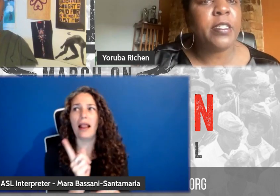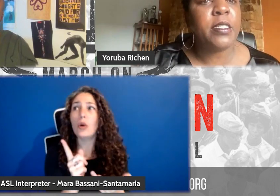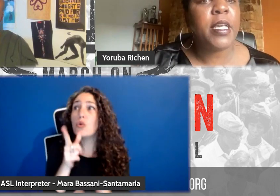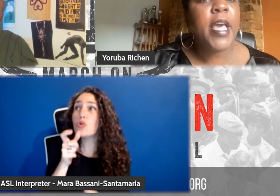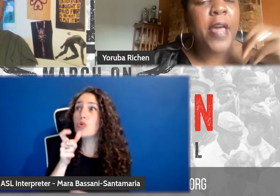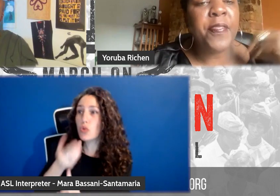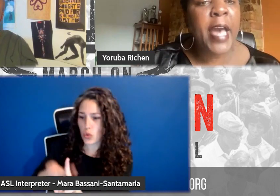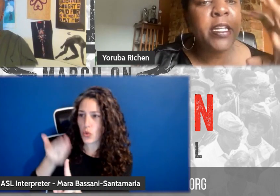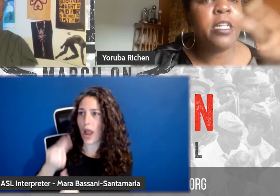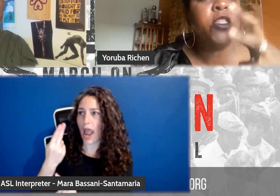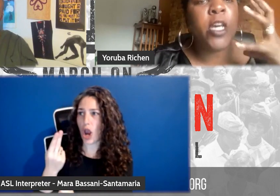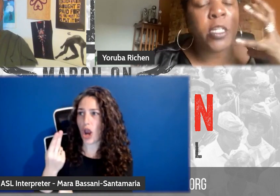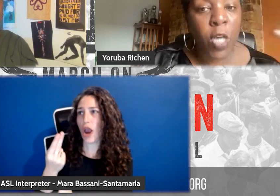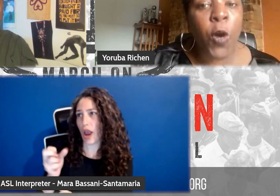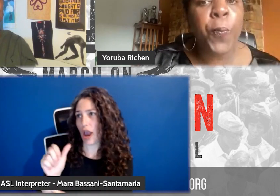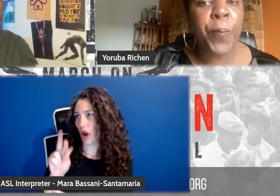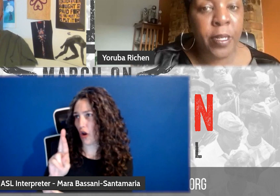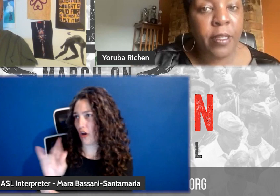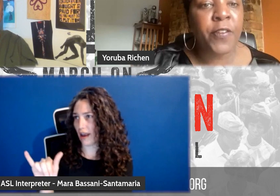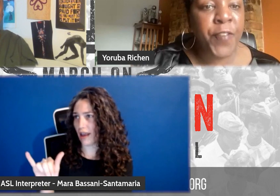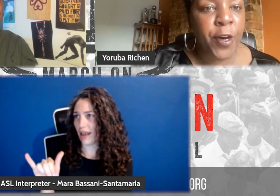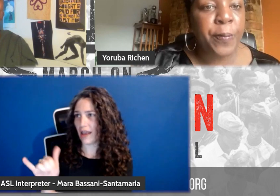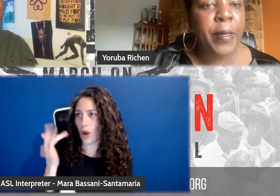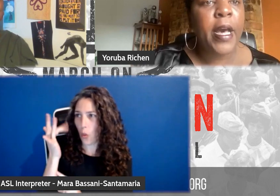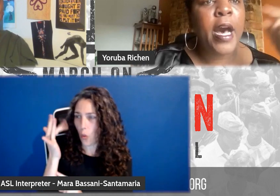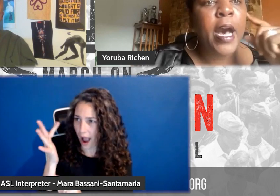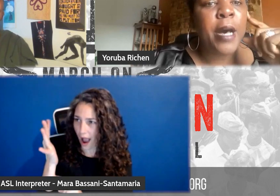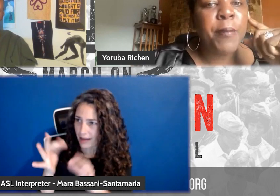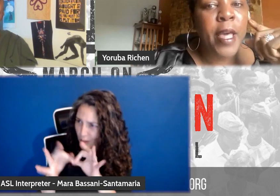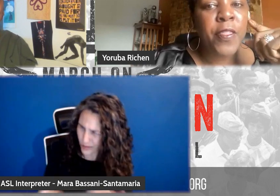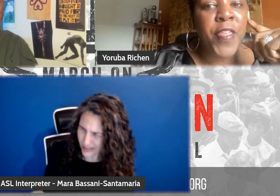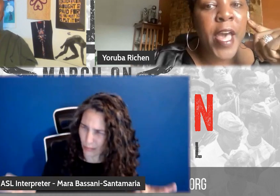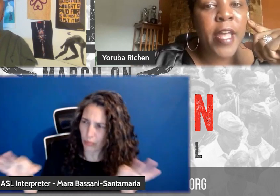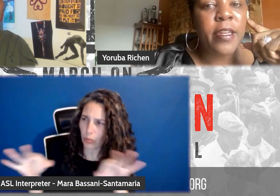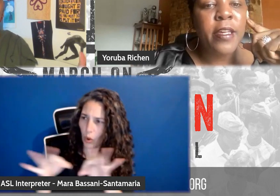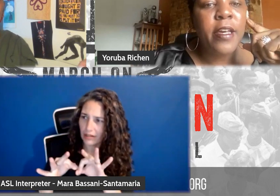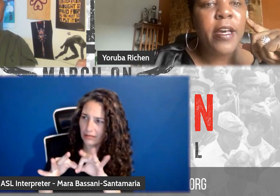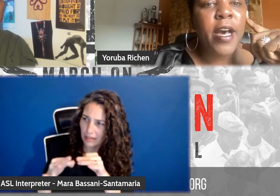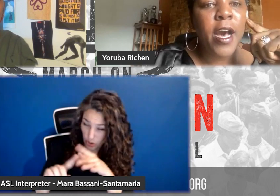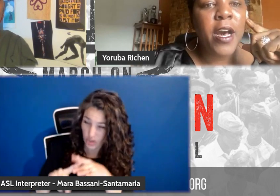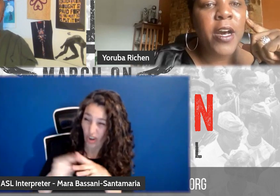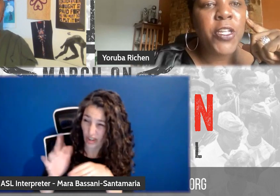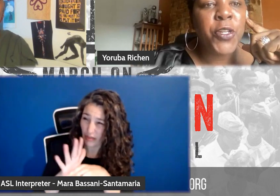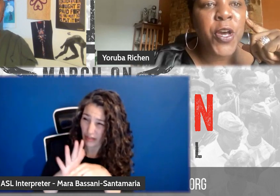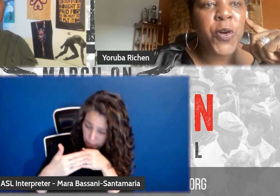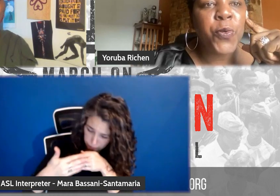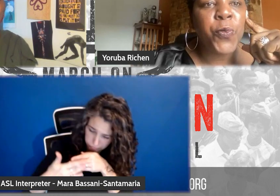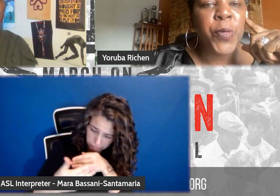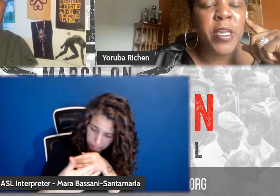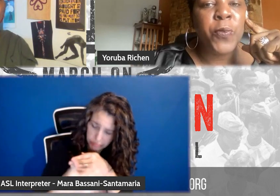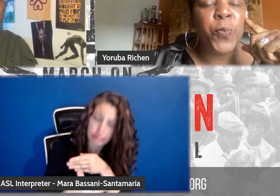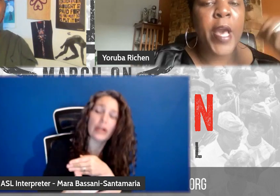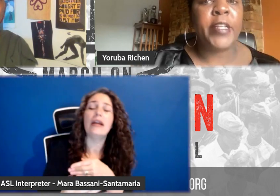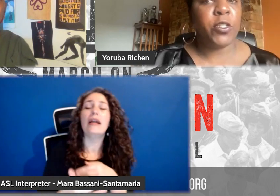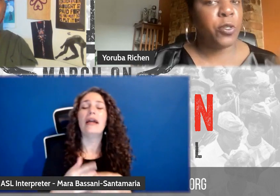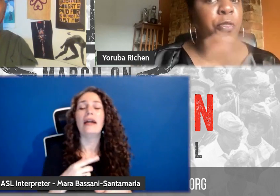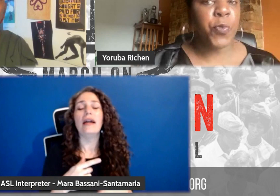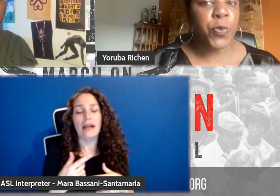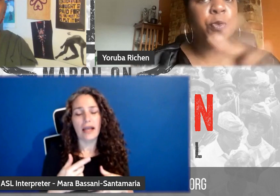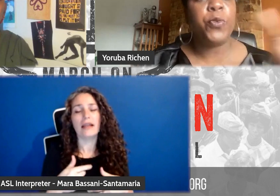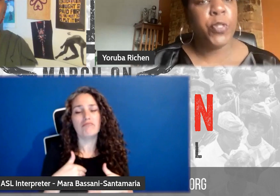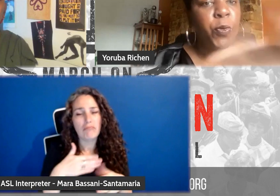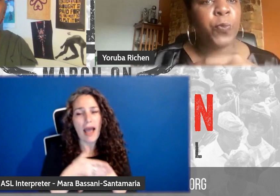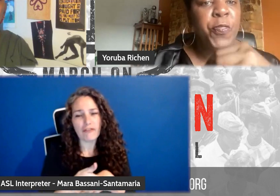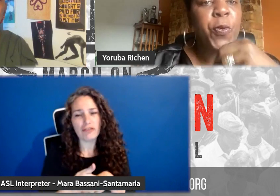significance. Absolutely. they needed to open the film. Um, and then, uh, you know, we went